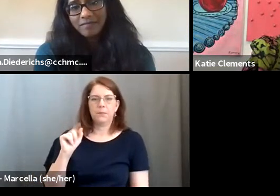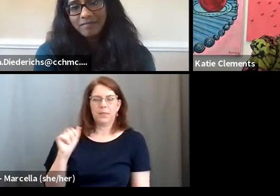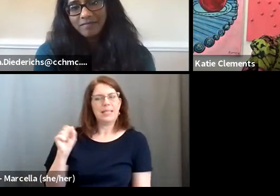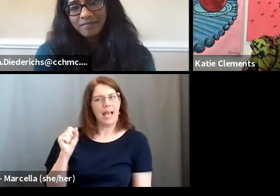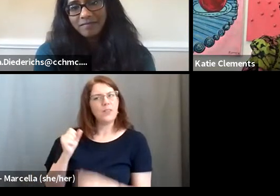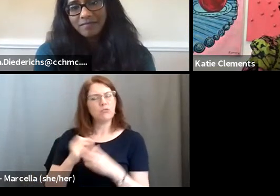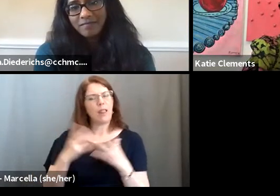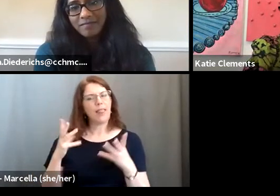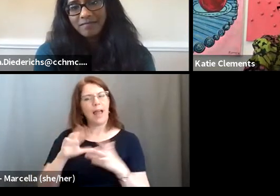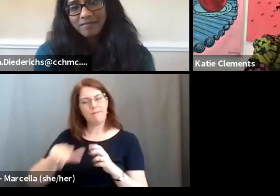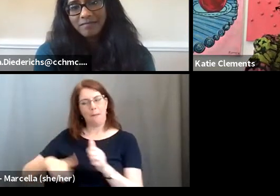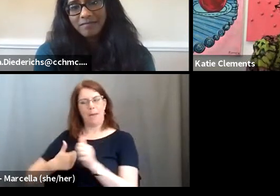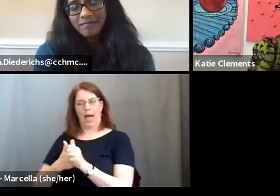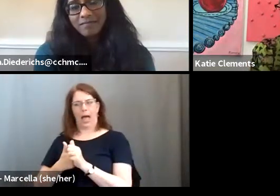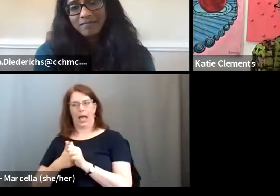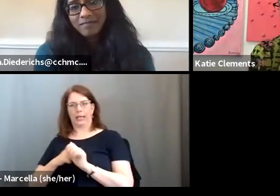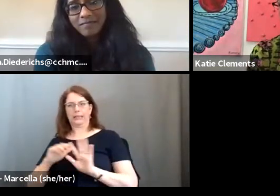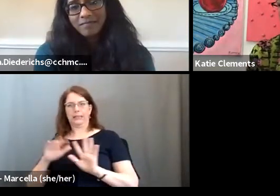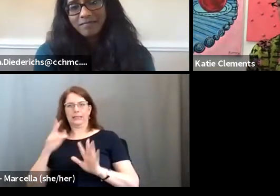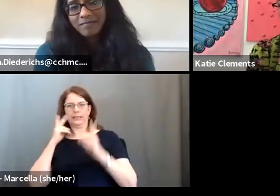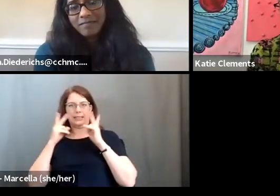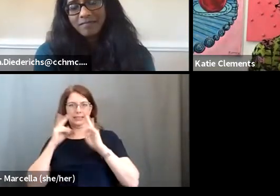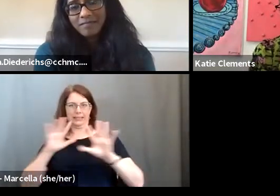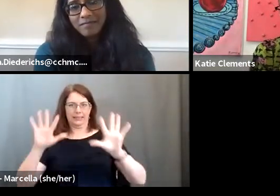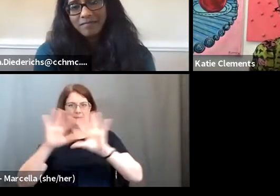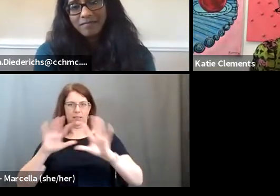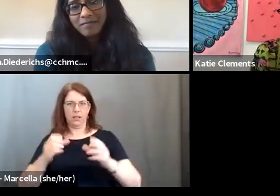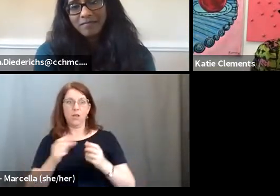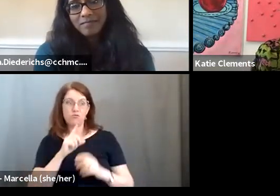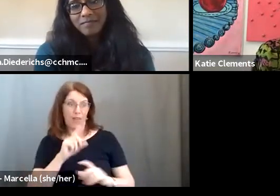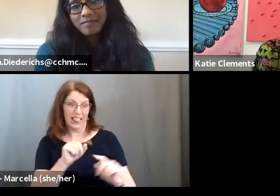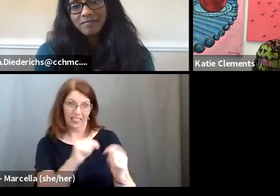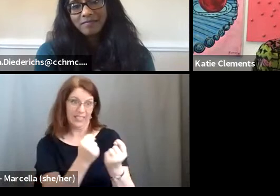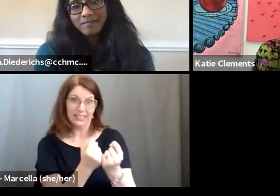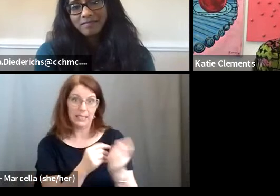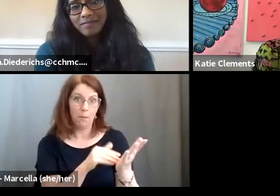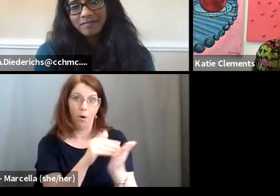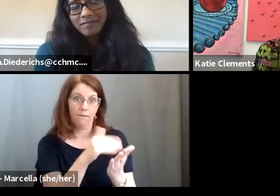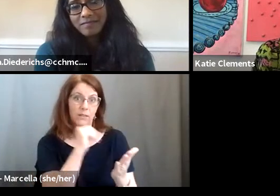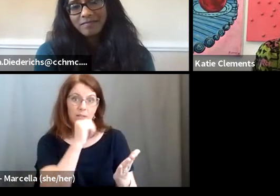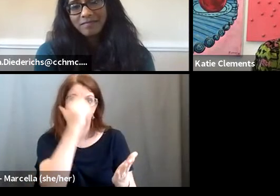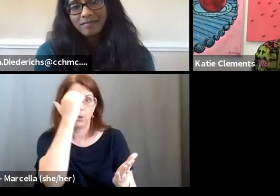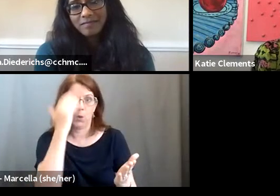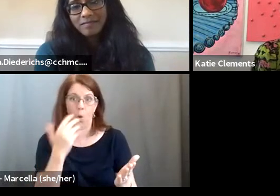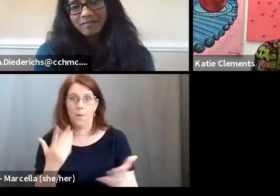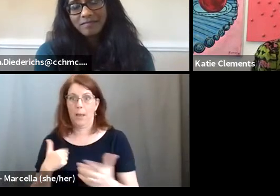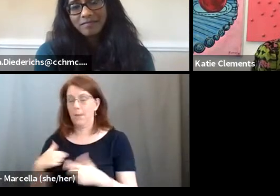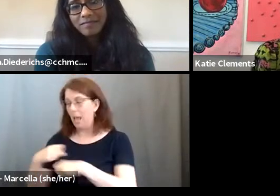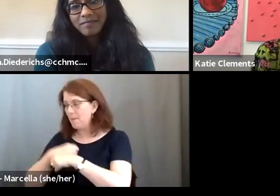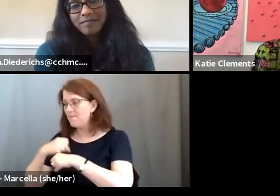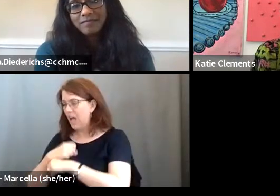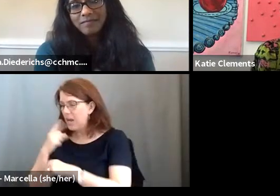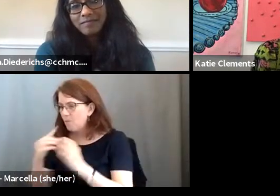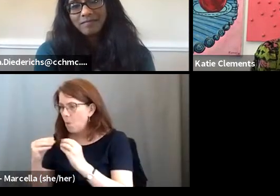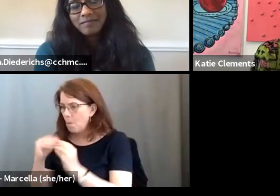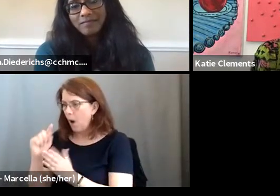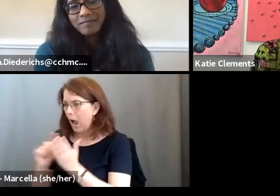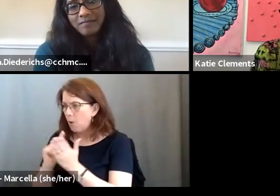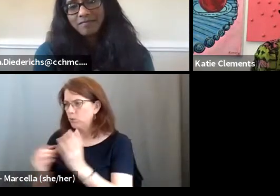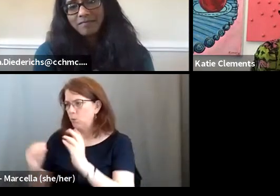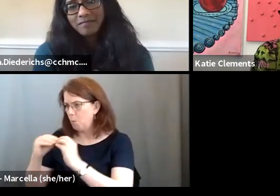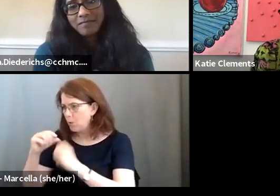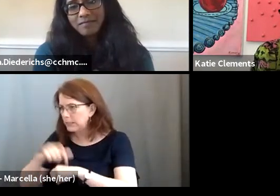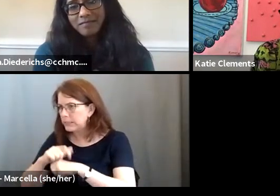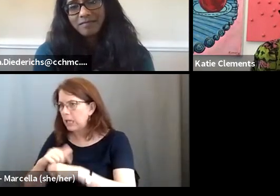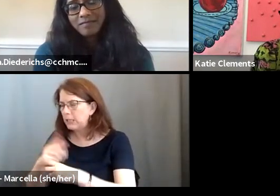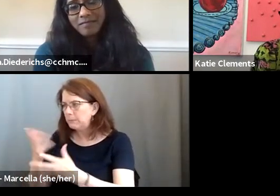of making sure. And, and a lot of times the team doesn't even know where might be fighting for more hours or more time or making